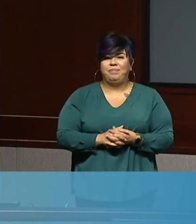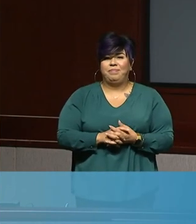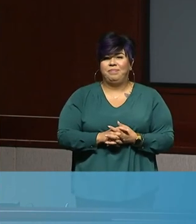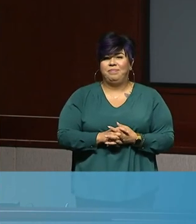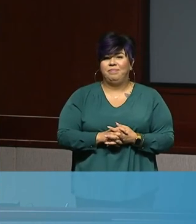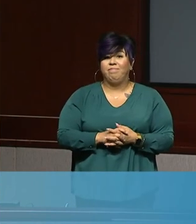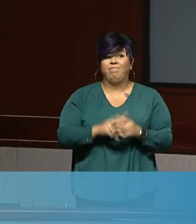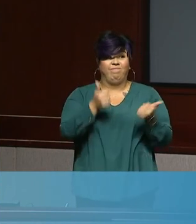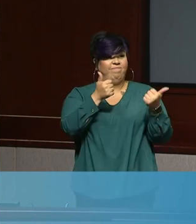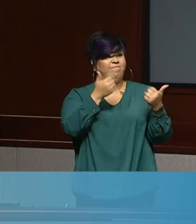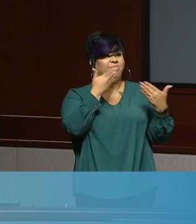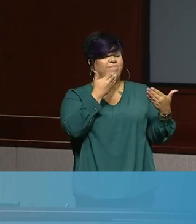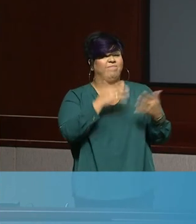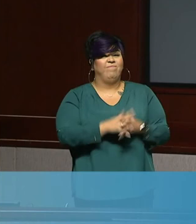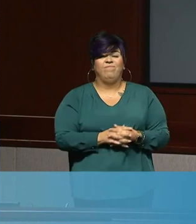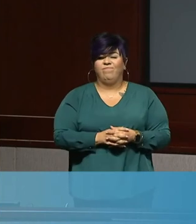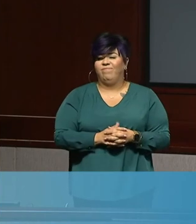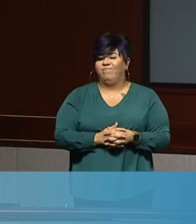Okay, great. Thanks.